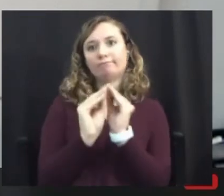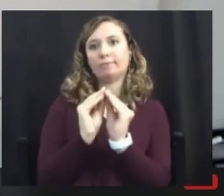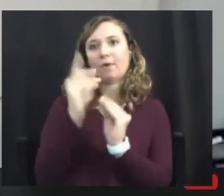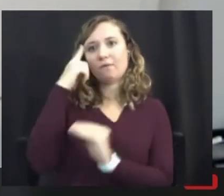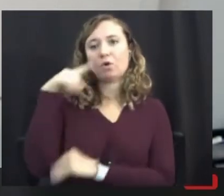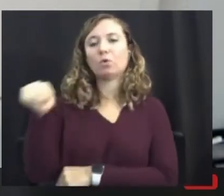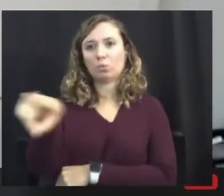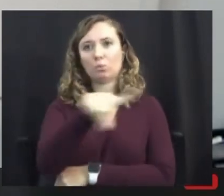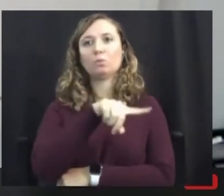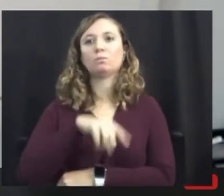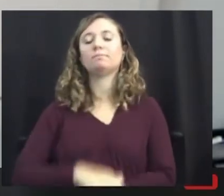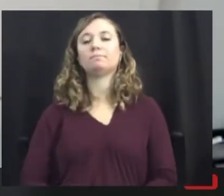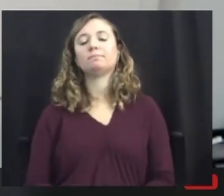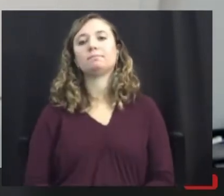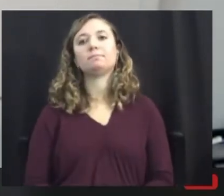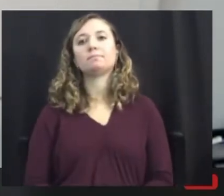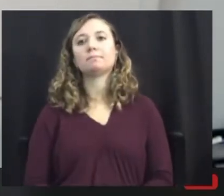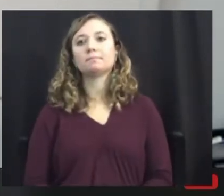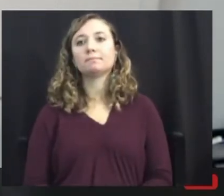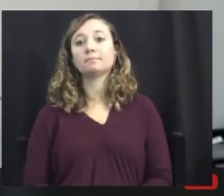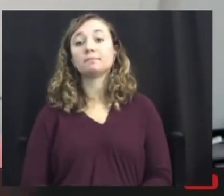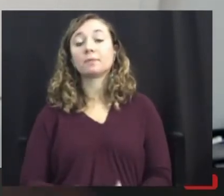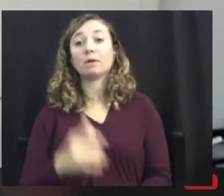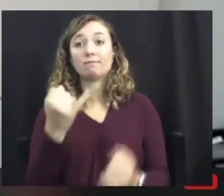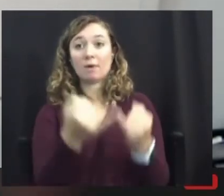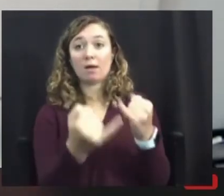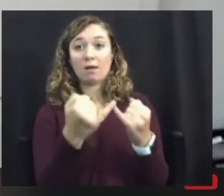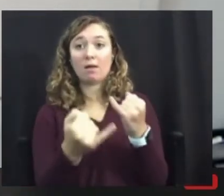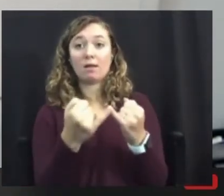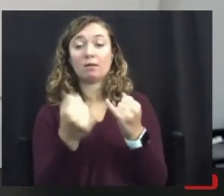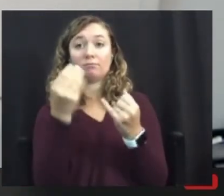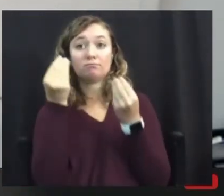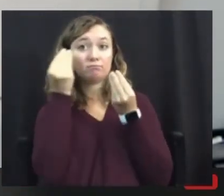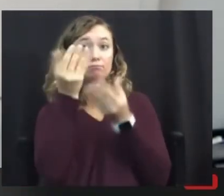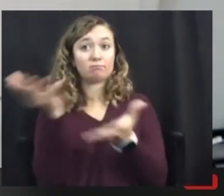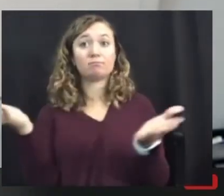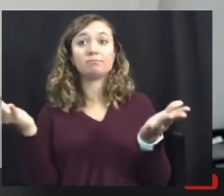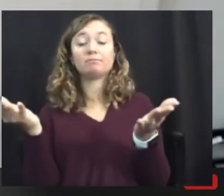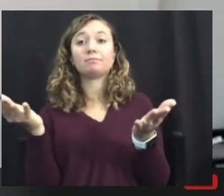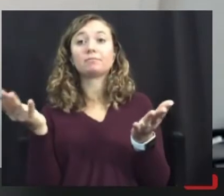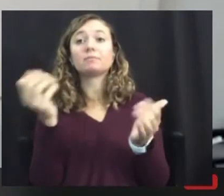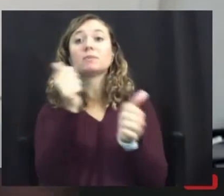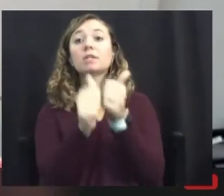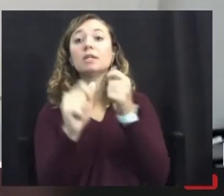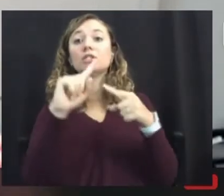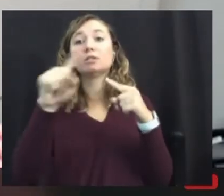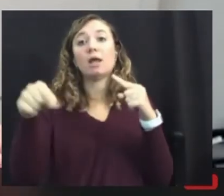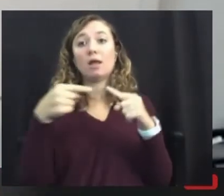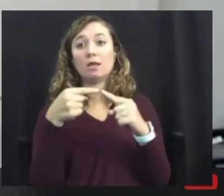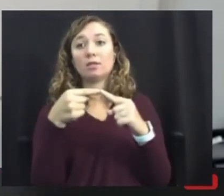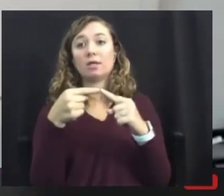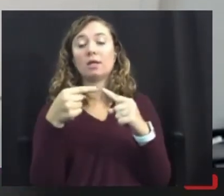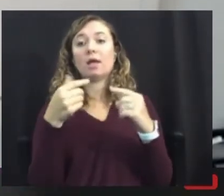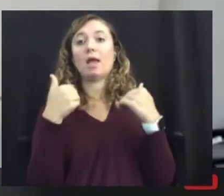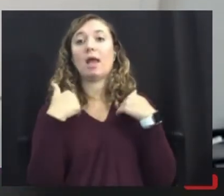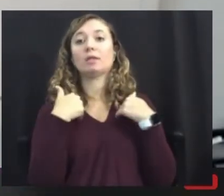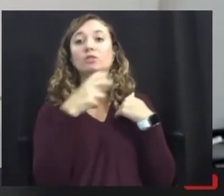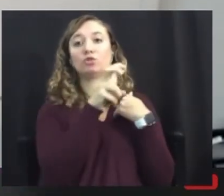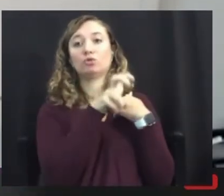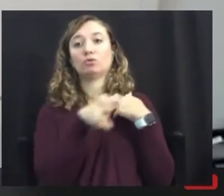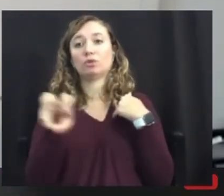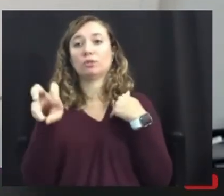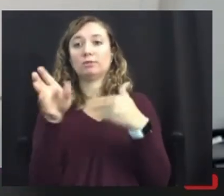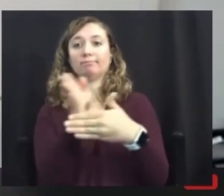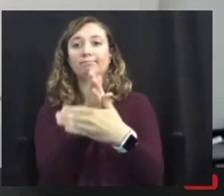One of the final things I would also like to remind you of is that each particular session is going to have a transition period